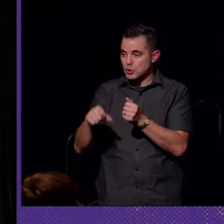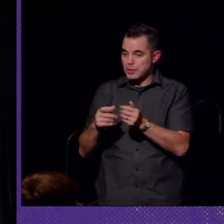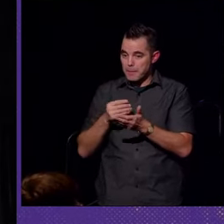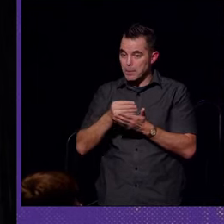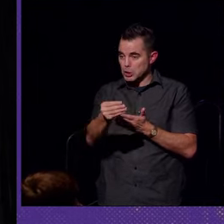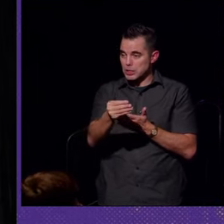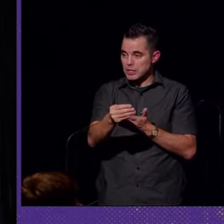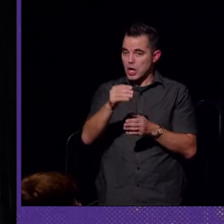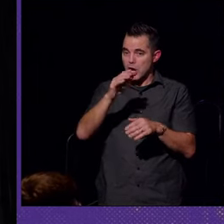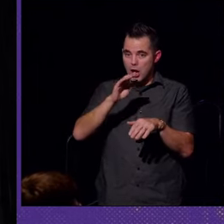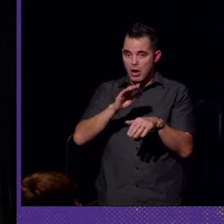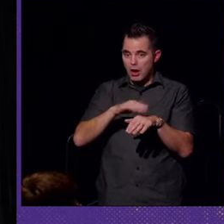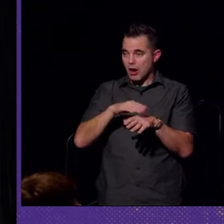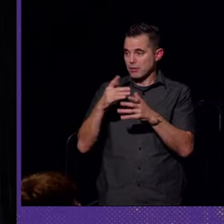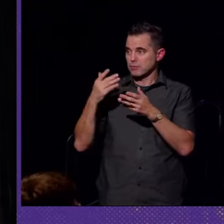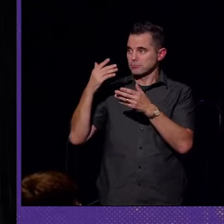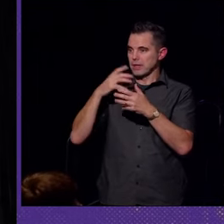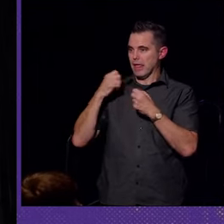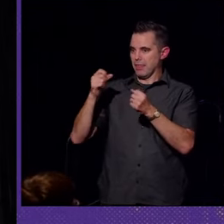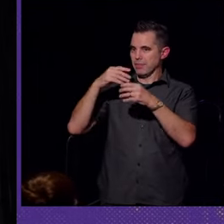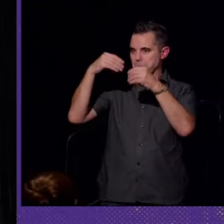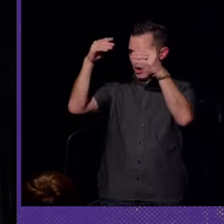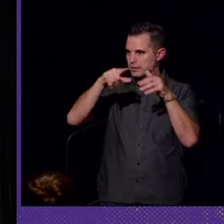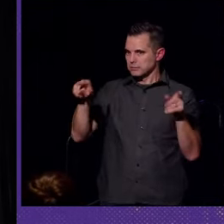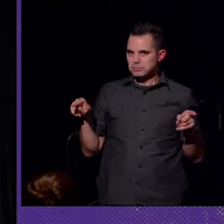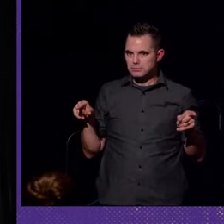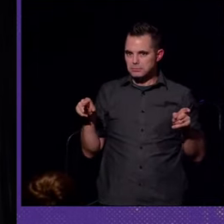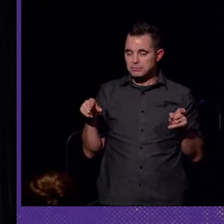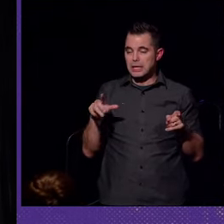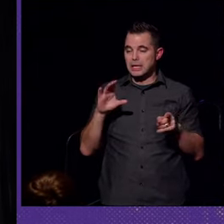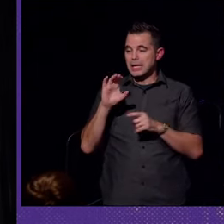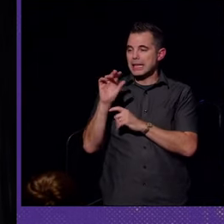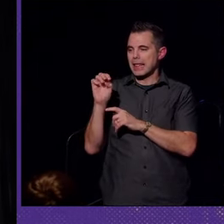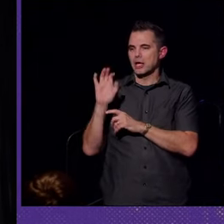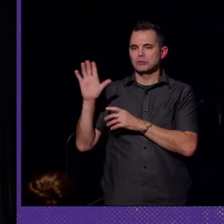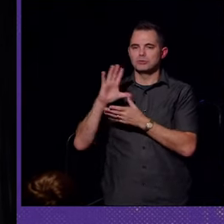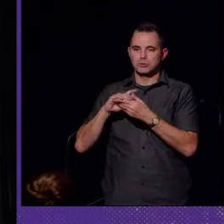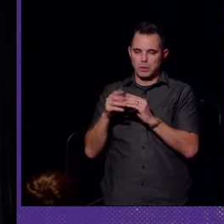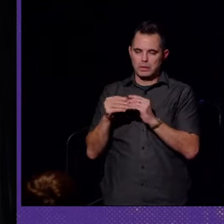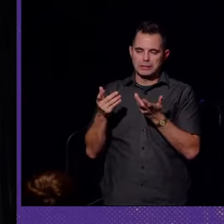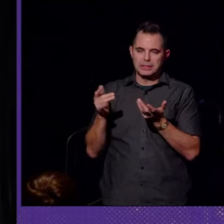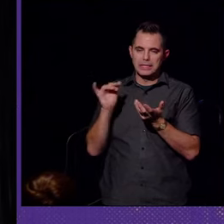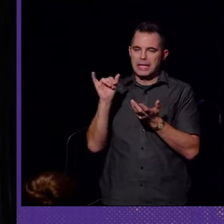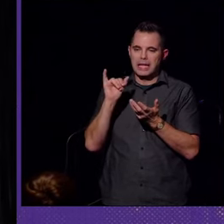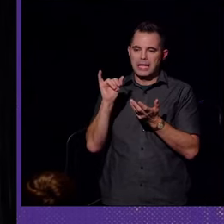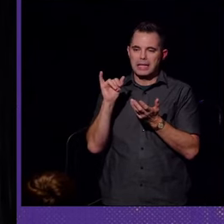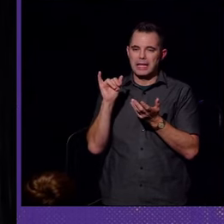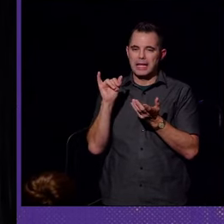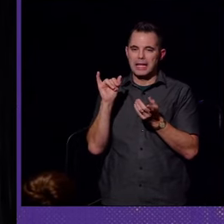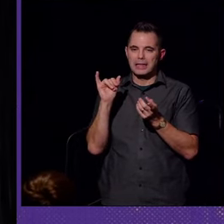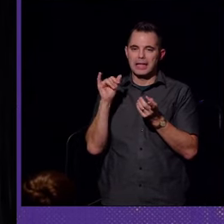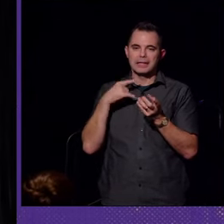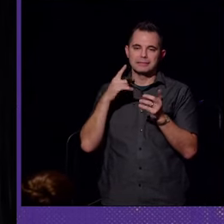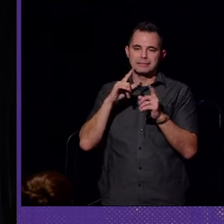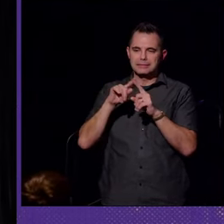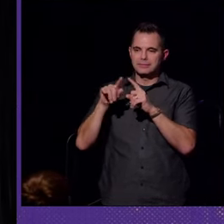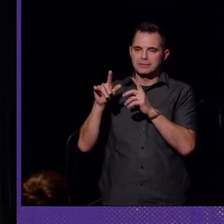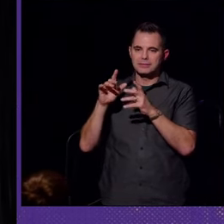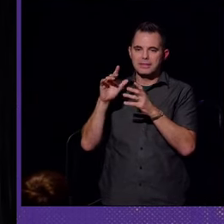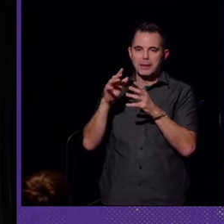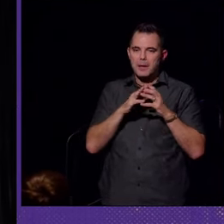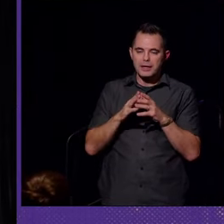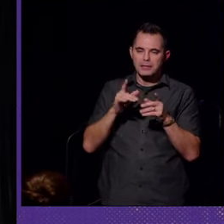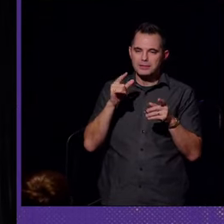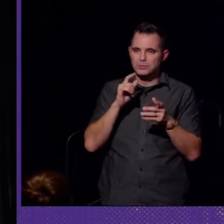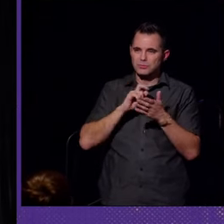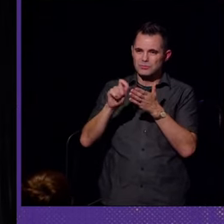purchase on the health market? Now, Claire's story, like the thousands of Americans who wrote to Arthur